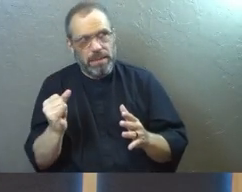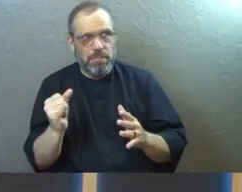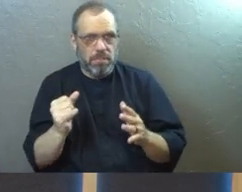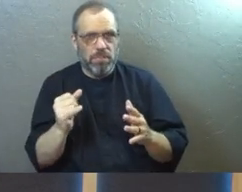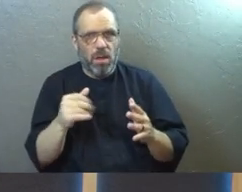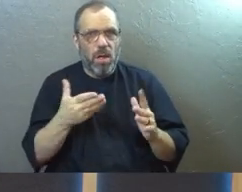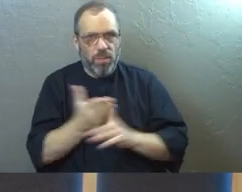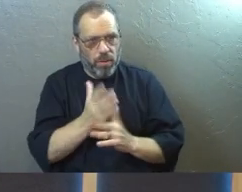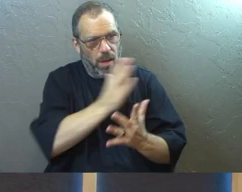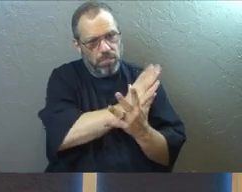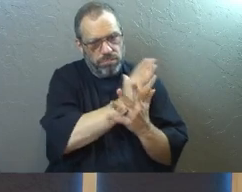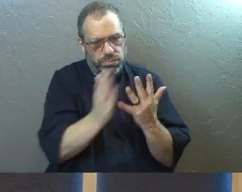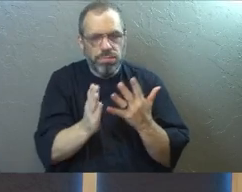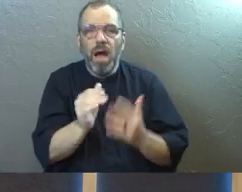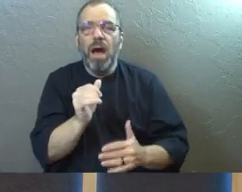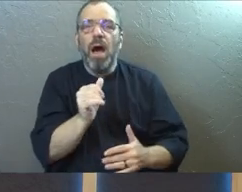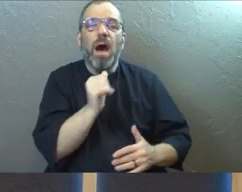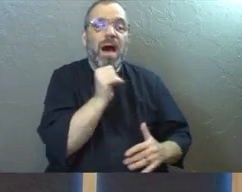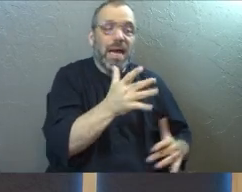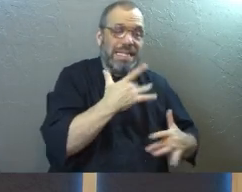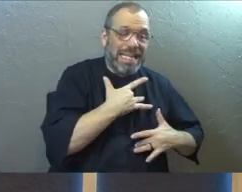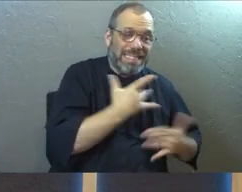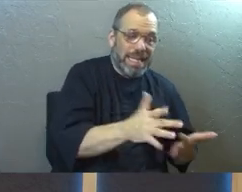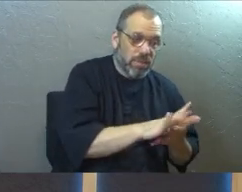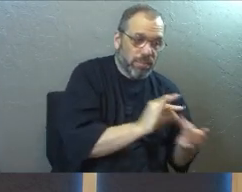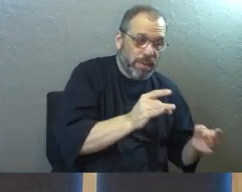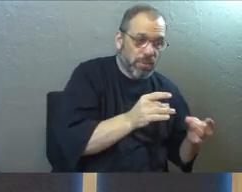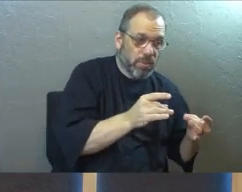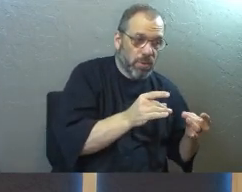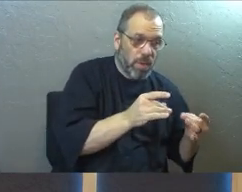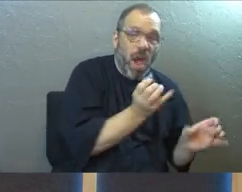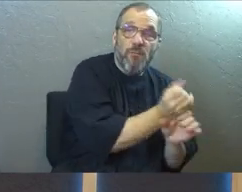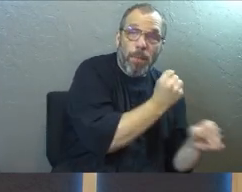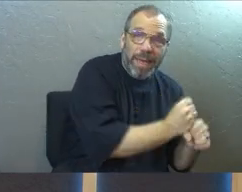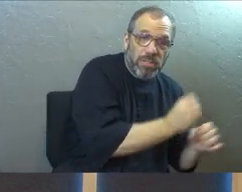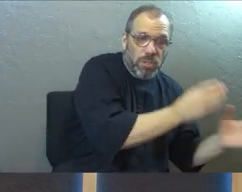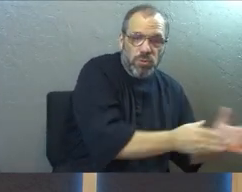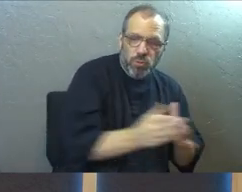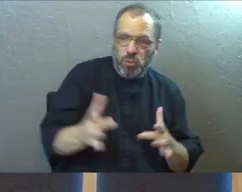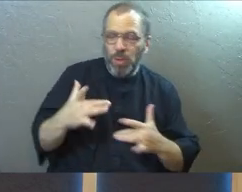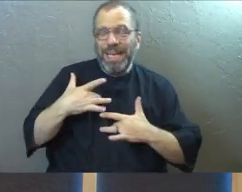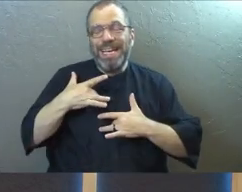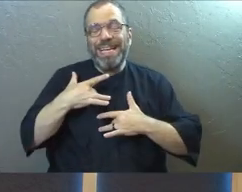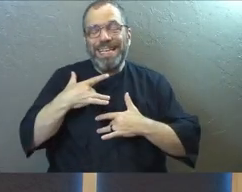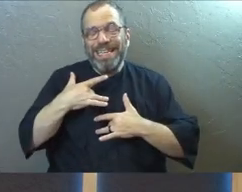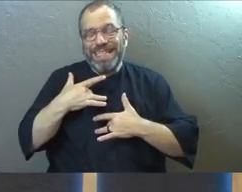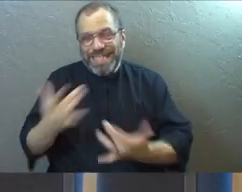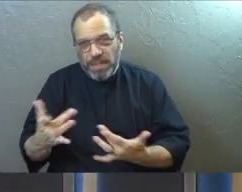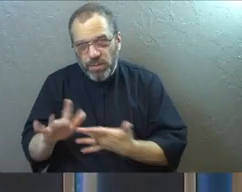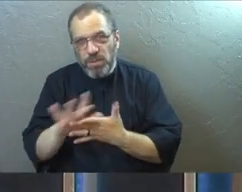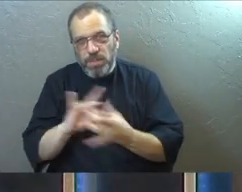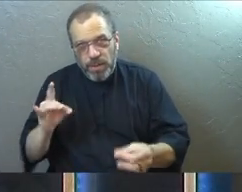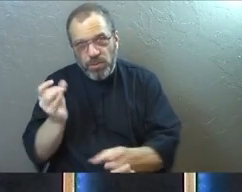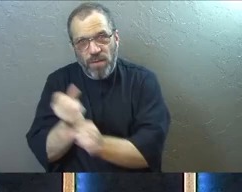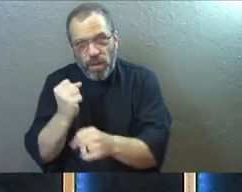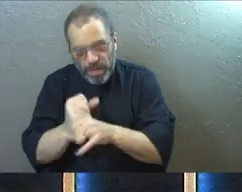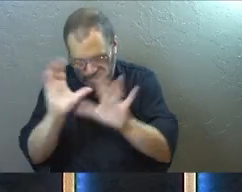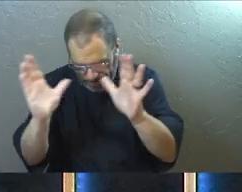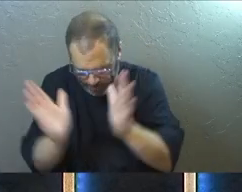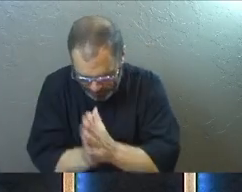kind of throughout unintentional spiritual formation versus intentional spiritual formation. And so